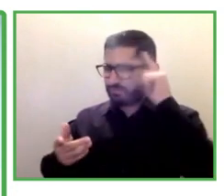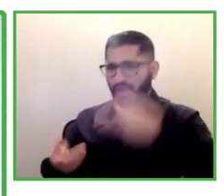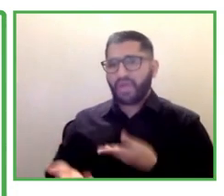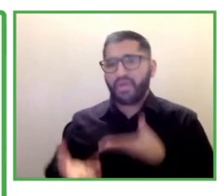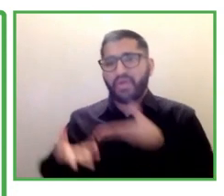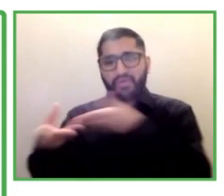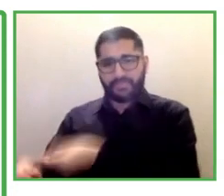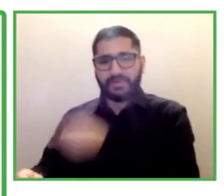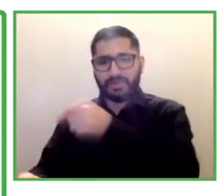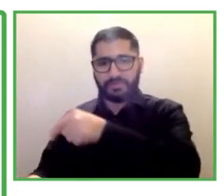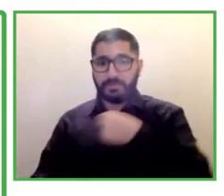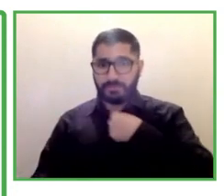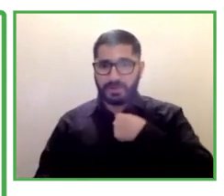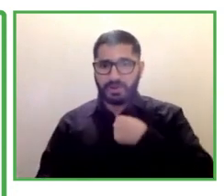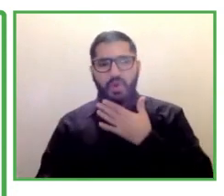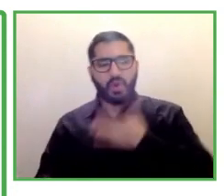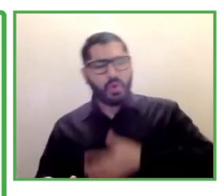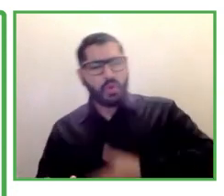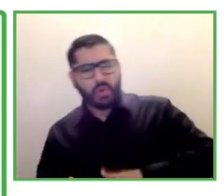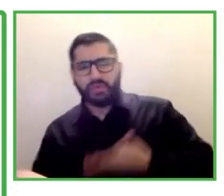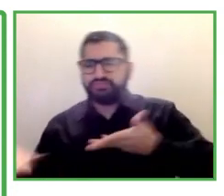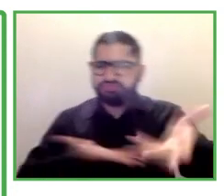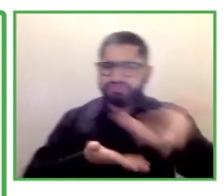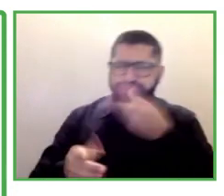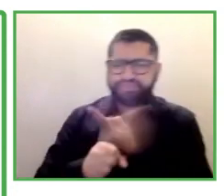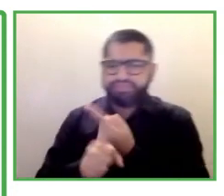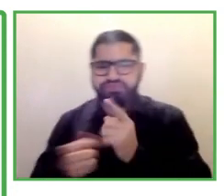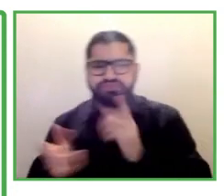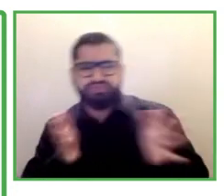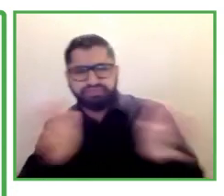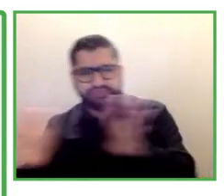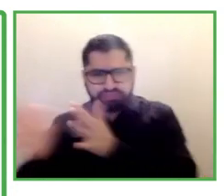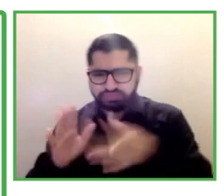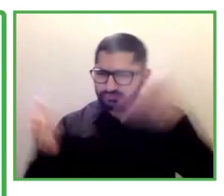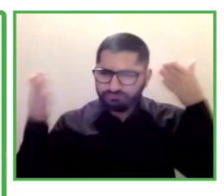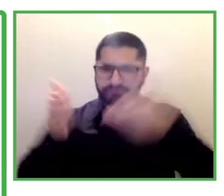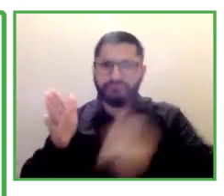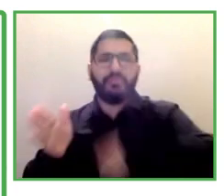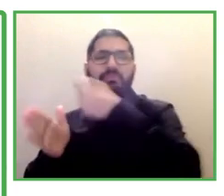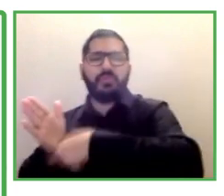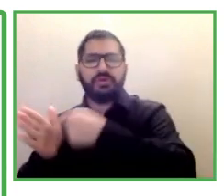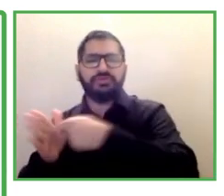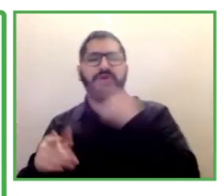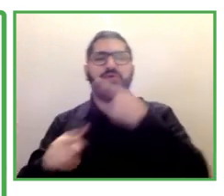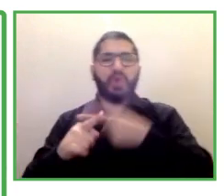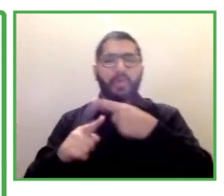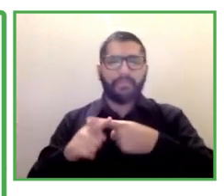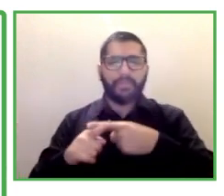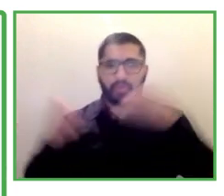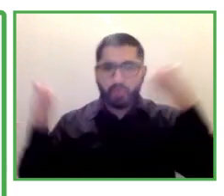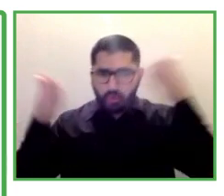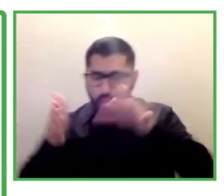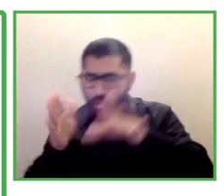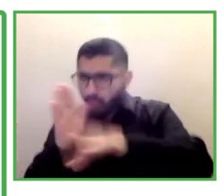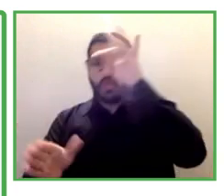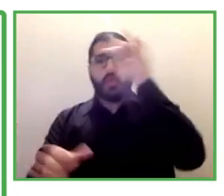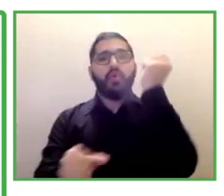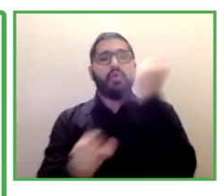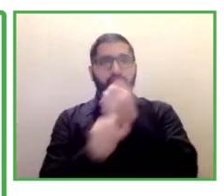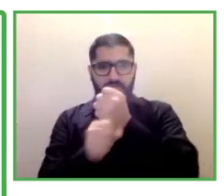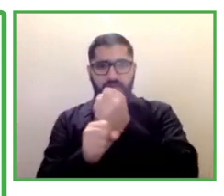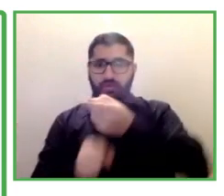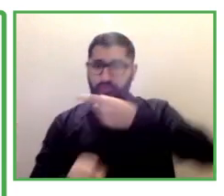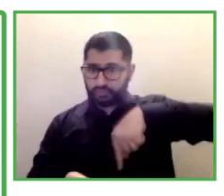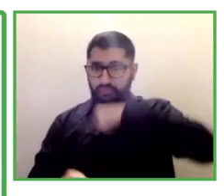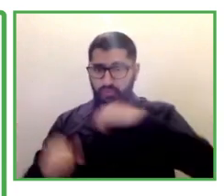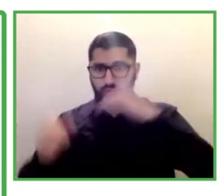Employment Discovery. We are part of Community Living Sarnia Lambton in Canada. And I'll take you through a little